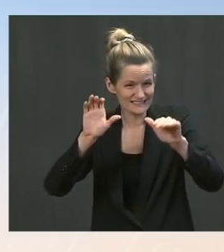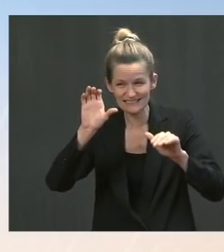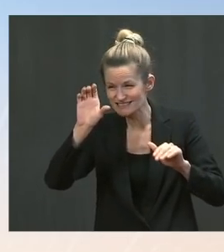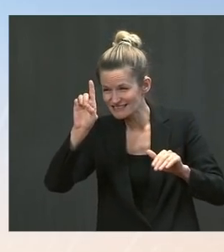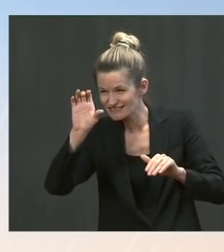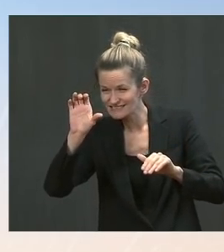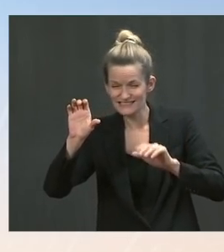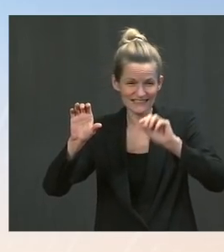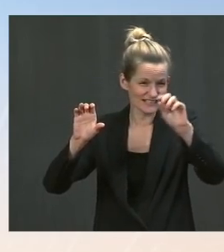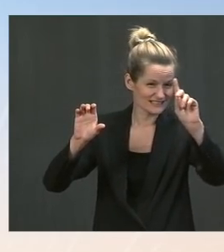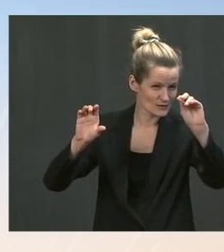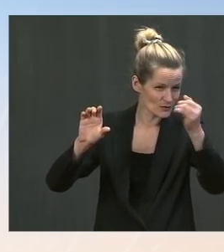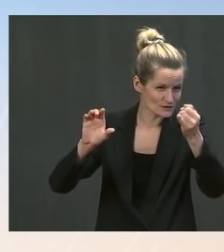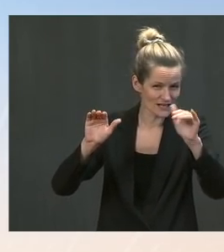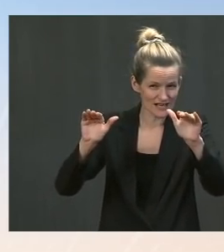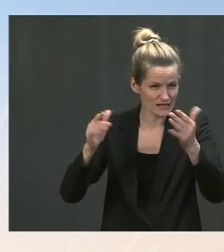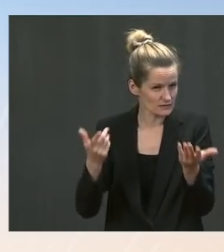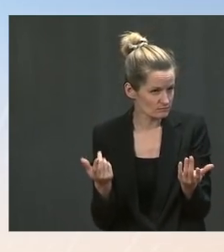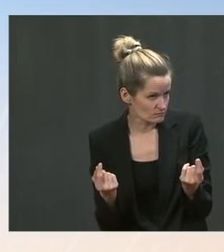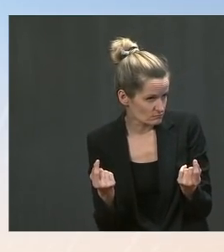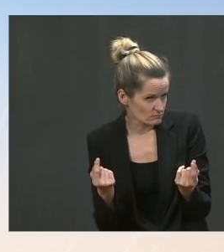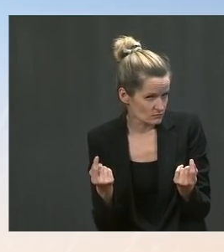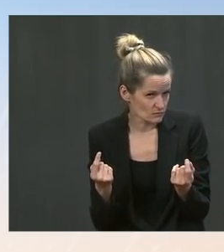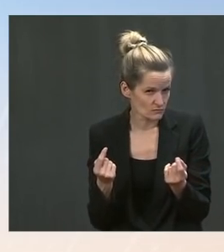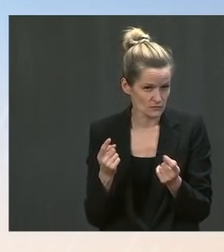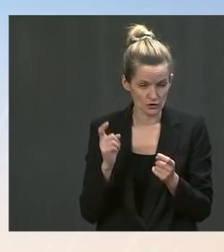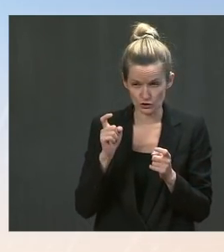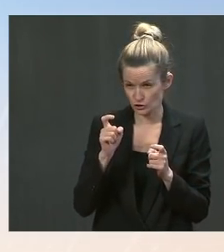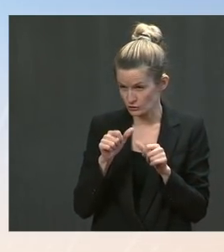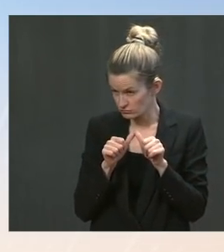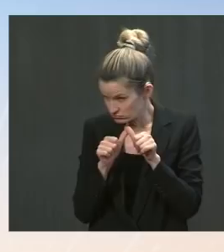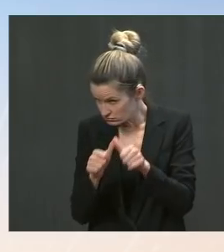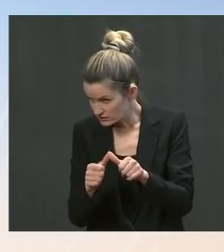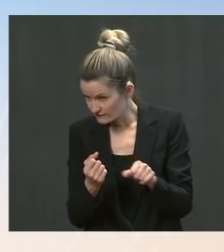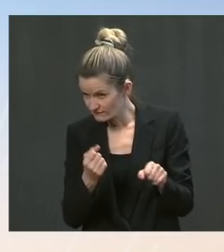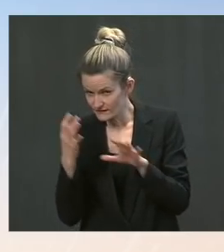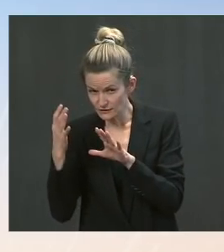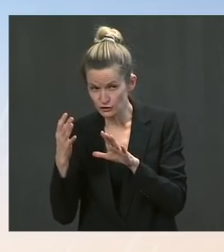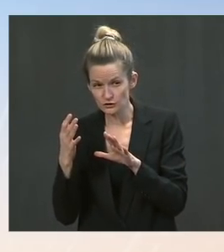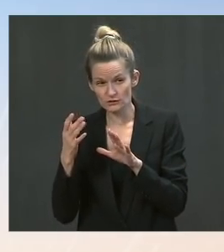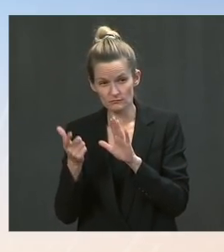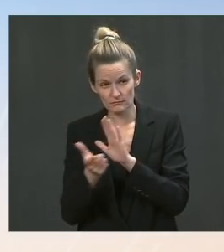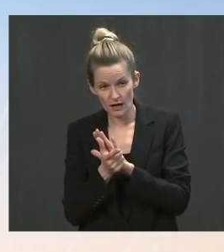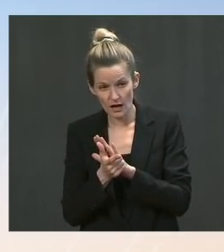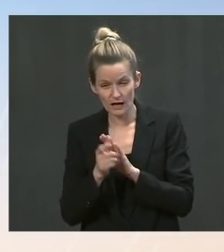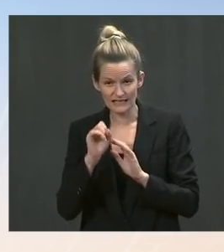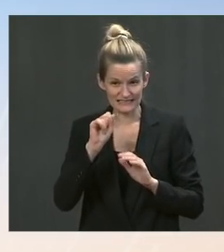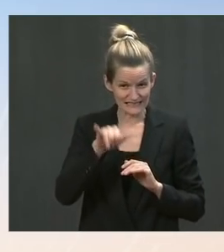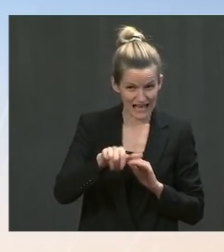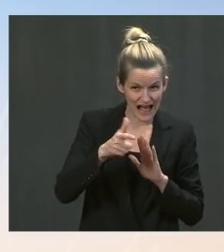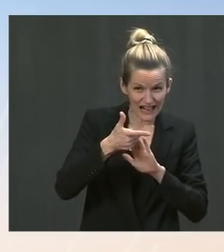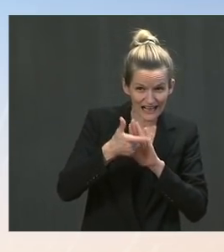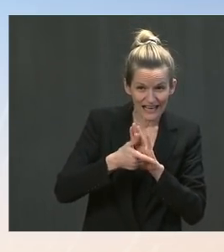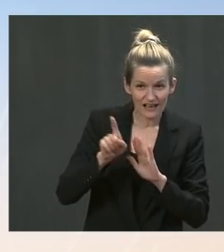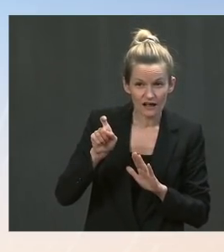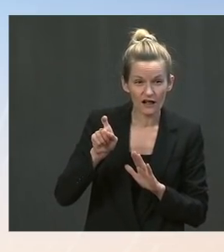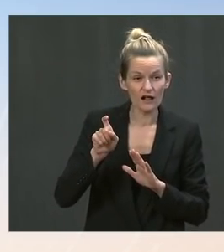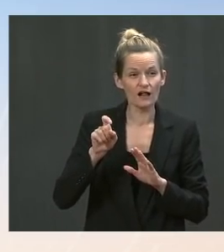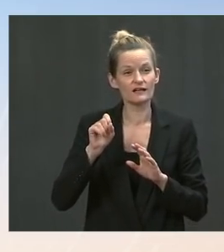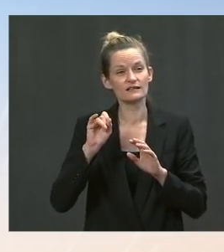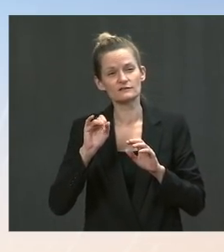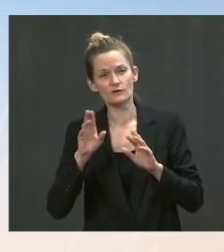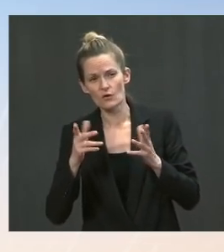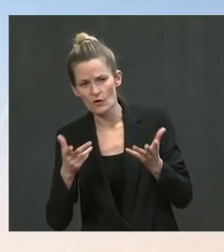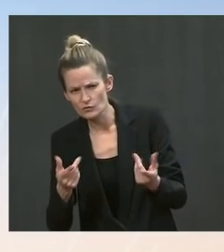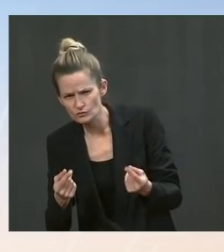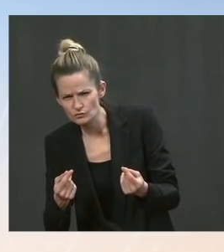This is different from the national moratorium because it is more limited. It is focused on the areas that are most highly hit by COVID, and it is a